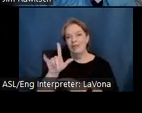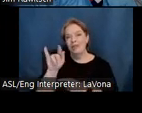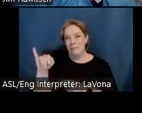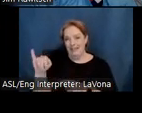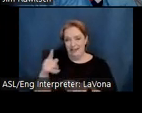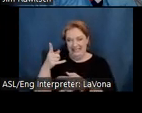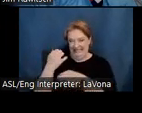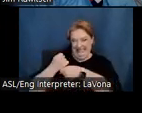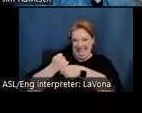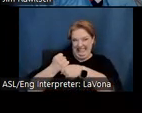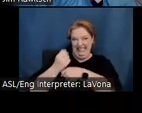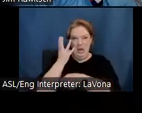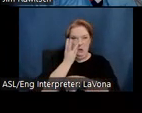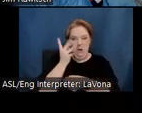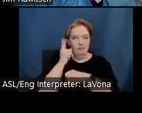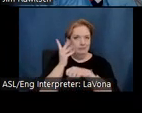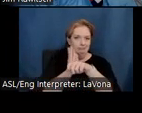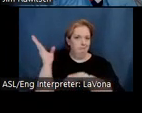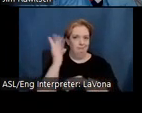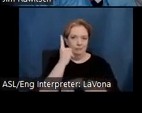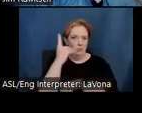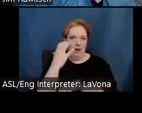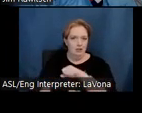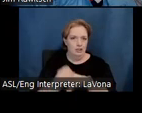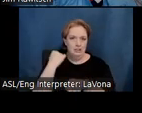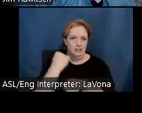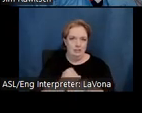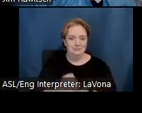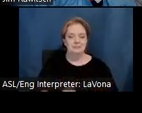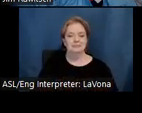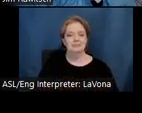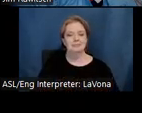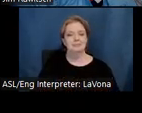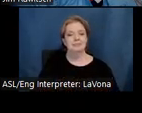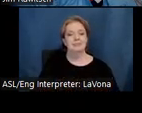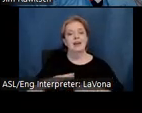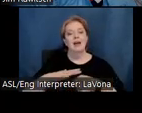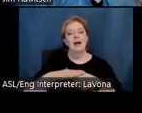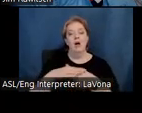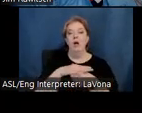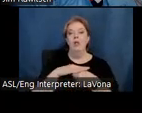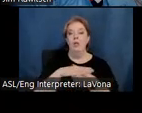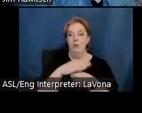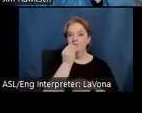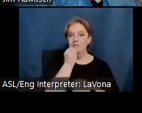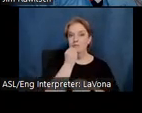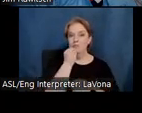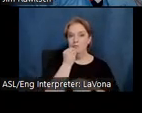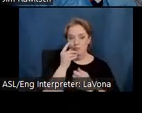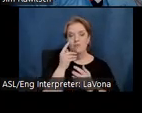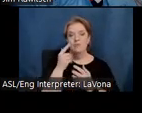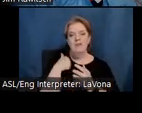producing vintages in the valley for more than 100 years. Local produce, as I learned through living there, throughout